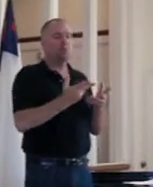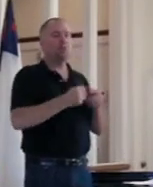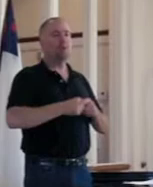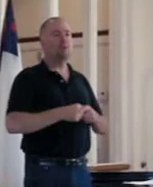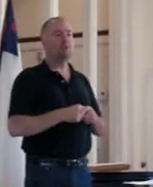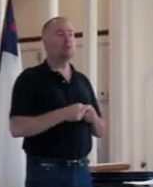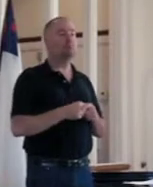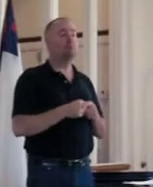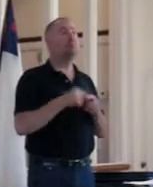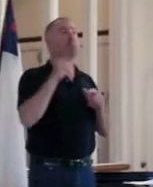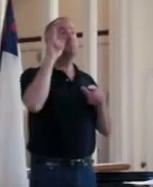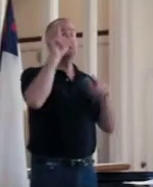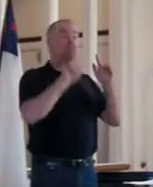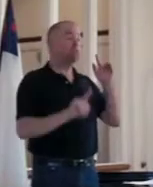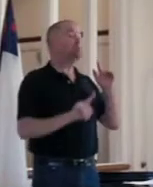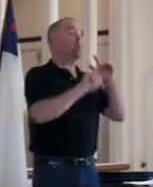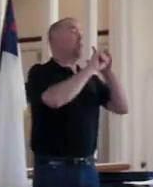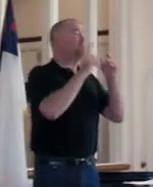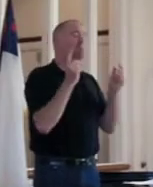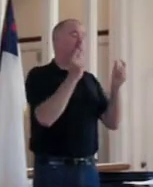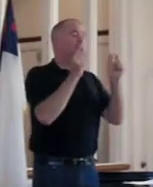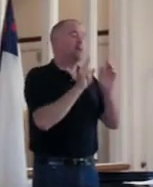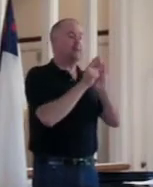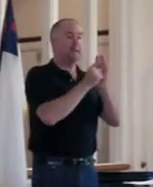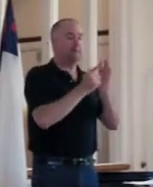He could show up at any minute.